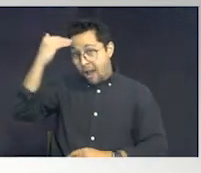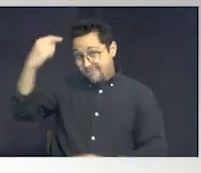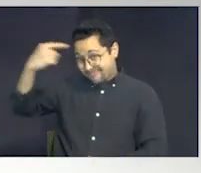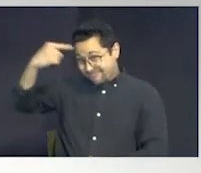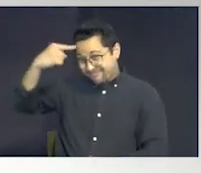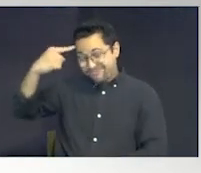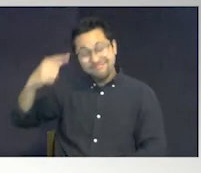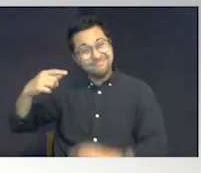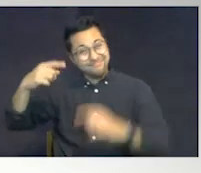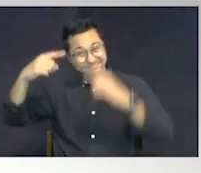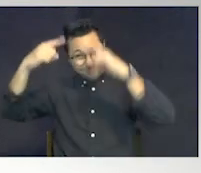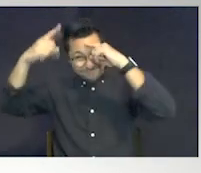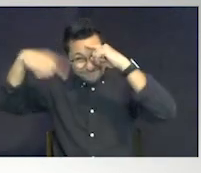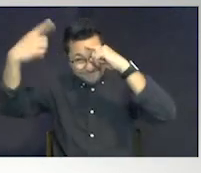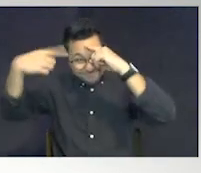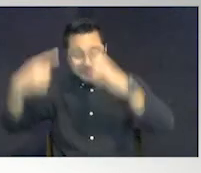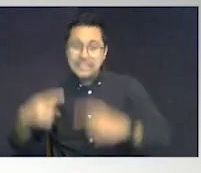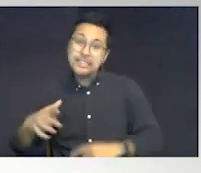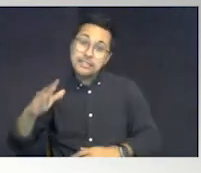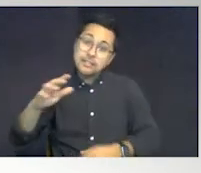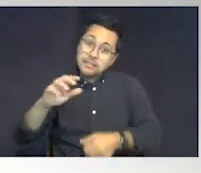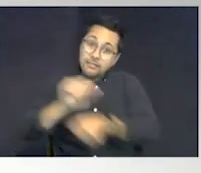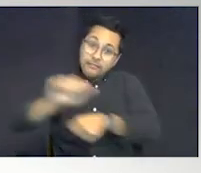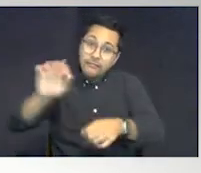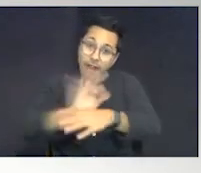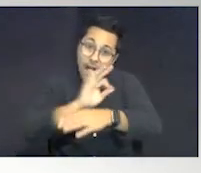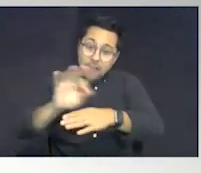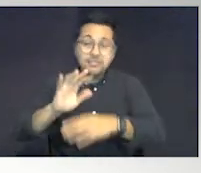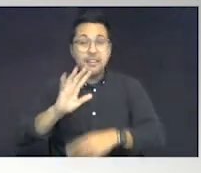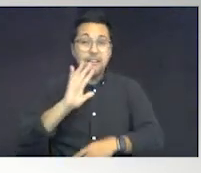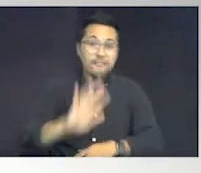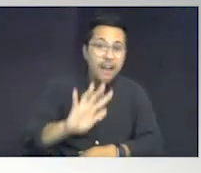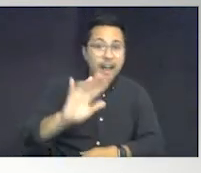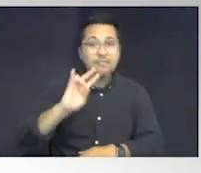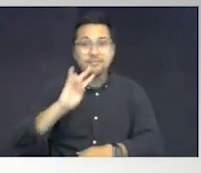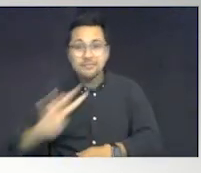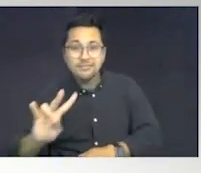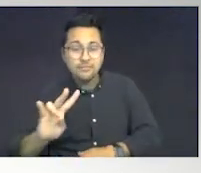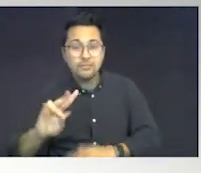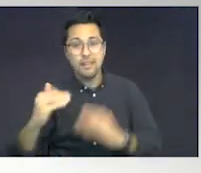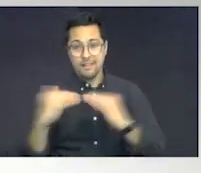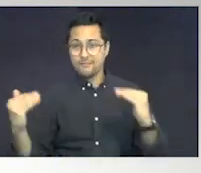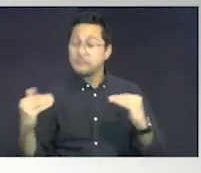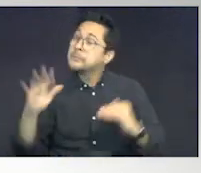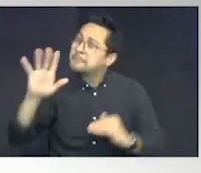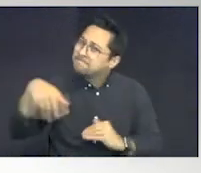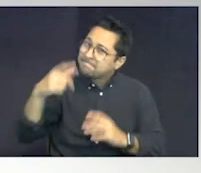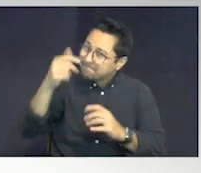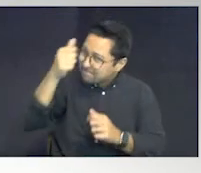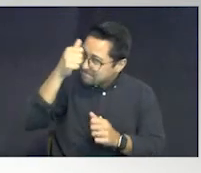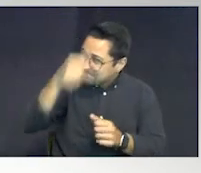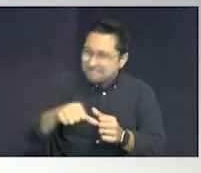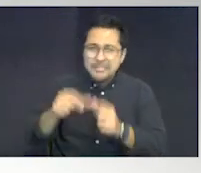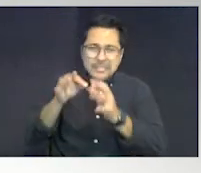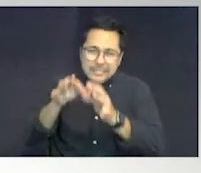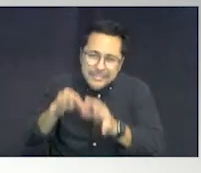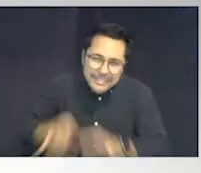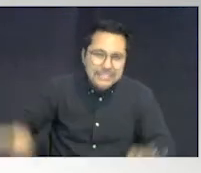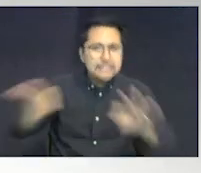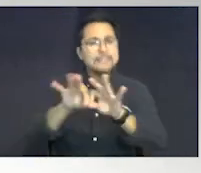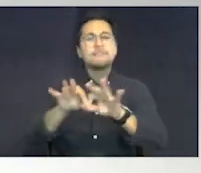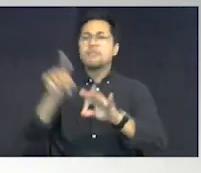work at a five or a seven-year-old level. It is vital that we tell